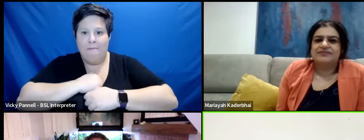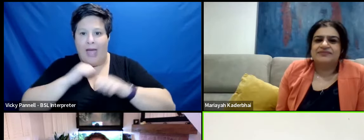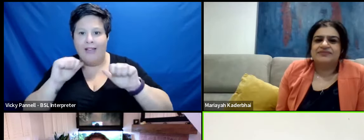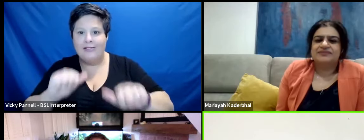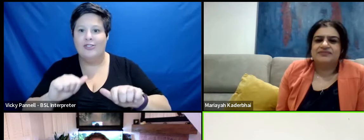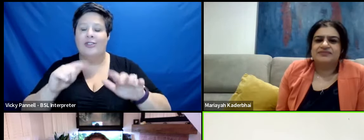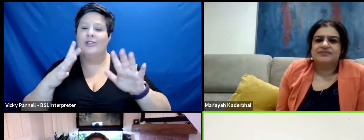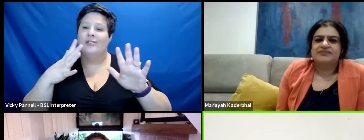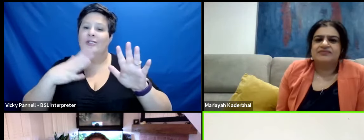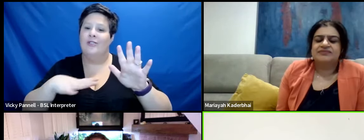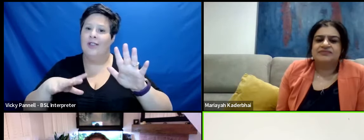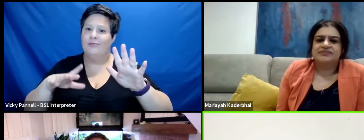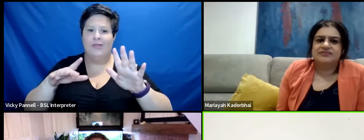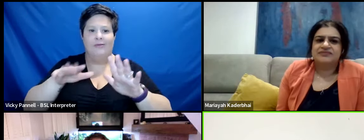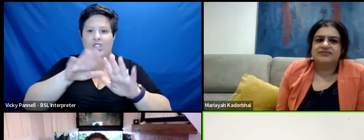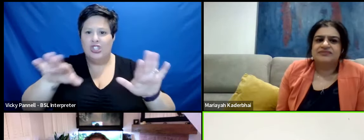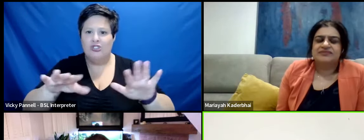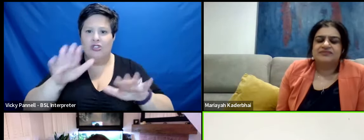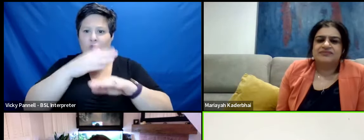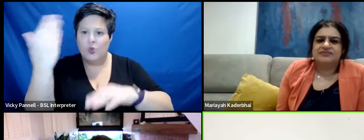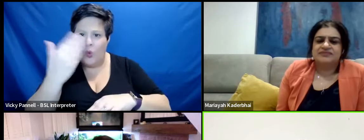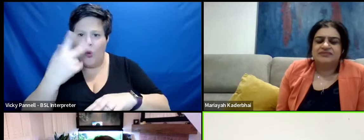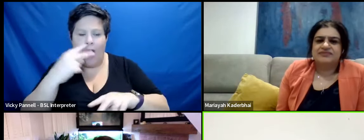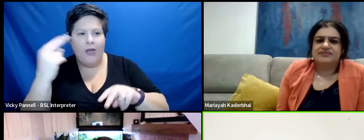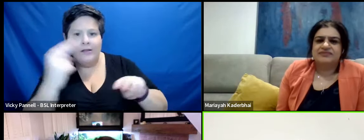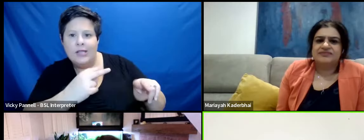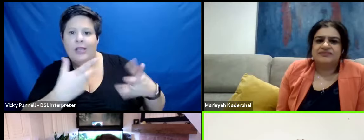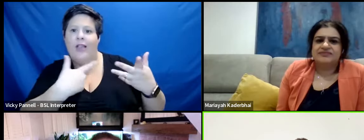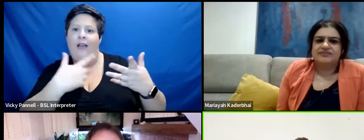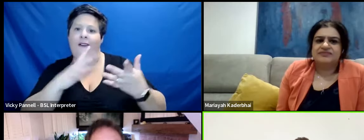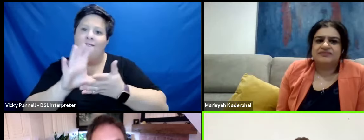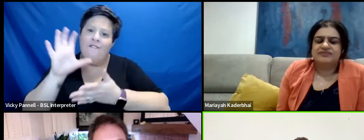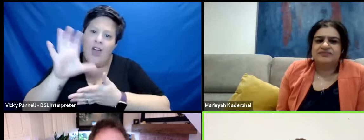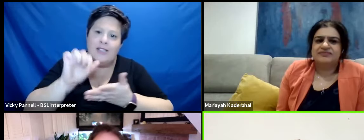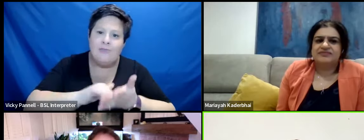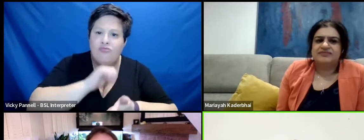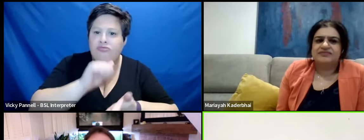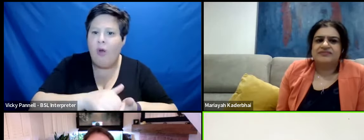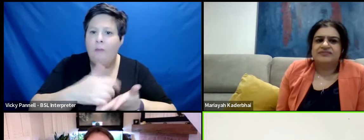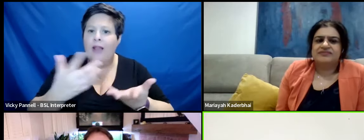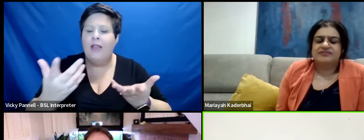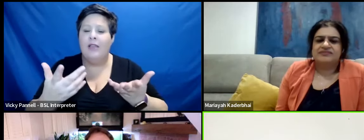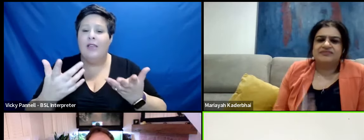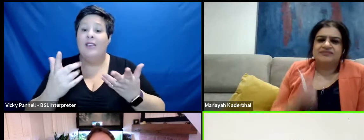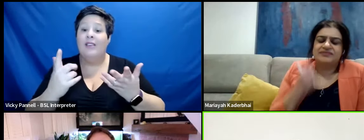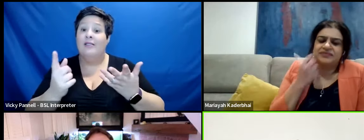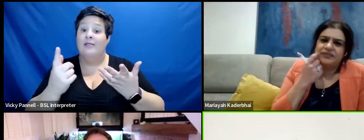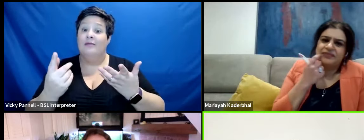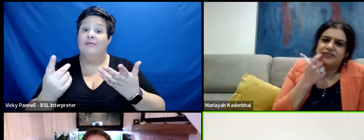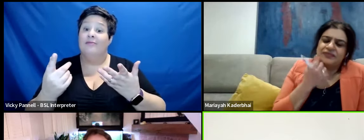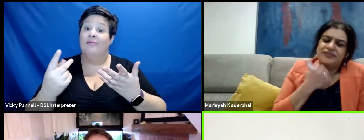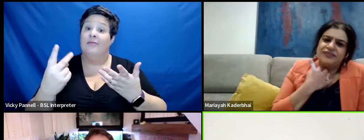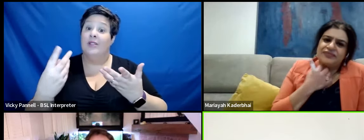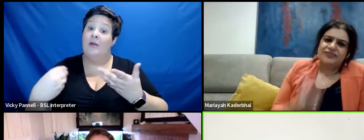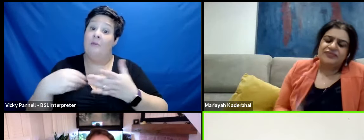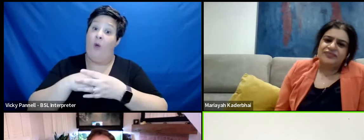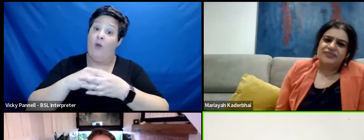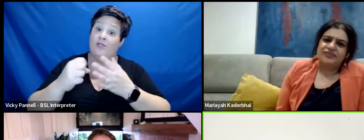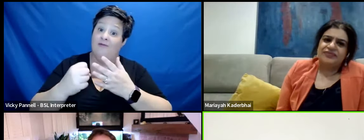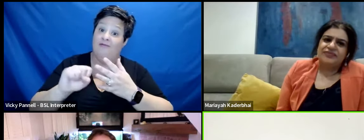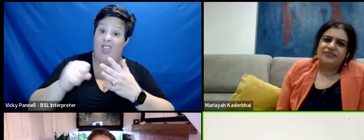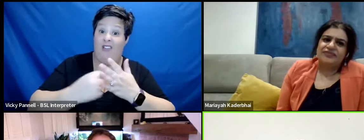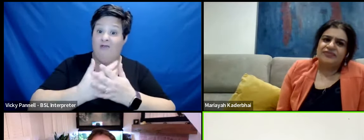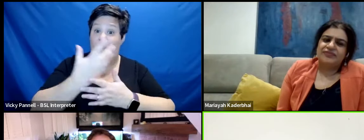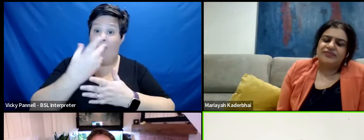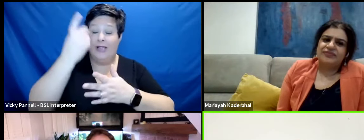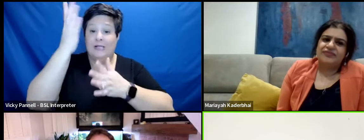introduced to kids at school and that's funded properly and that's something that yeah it's part of the growing experience in